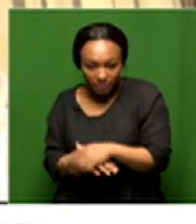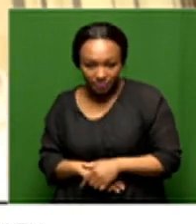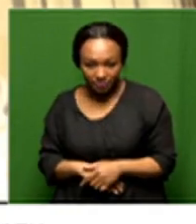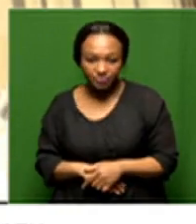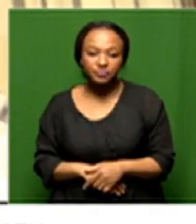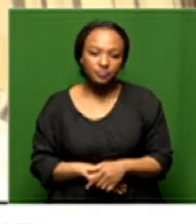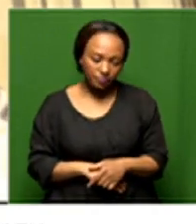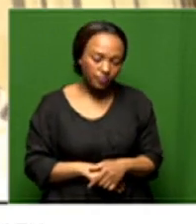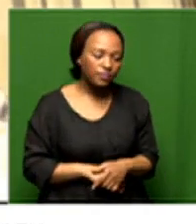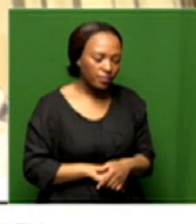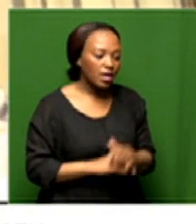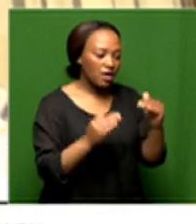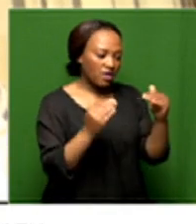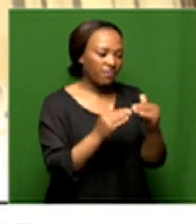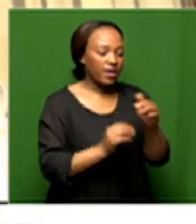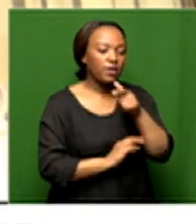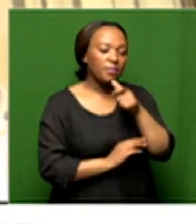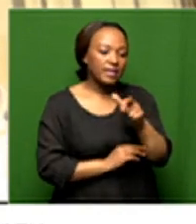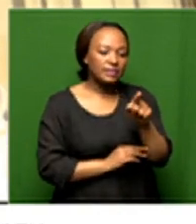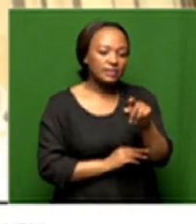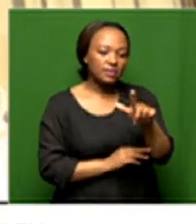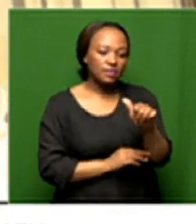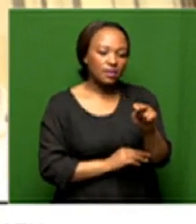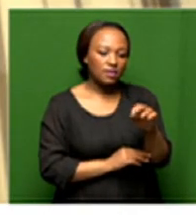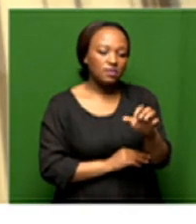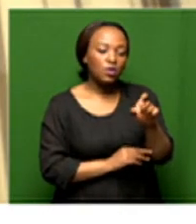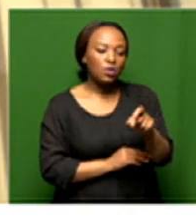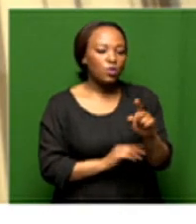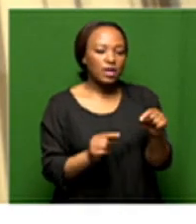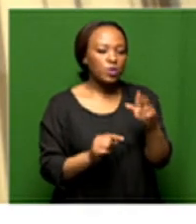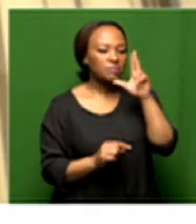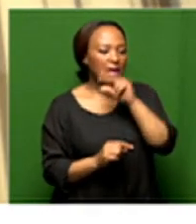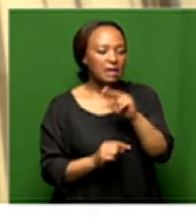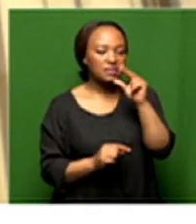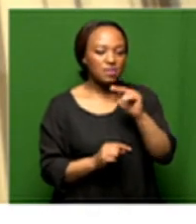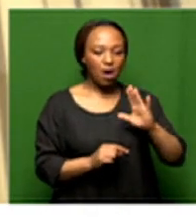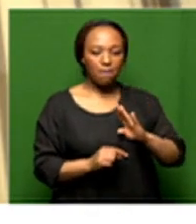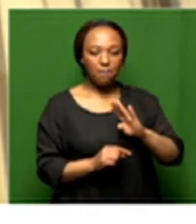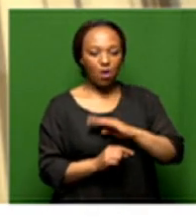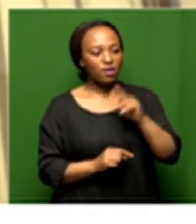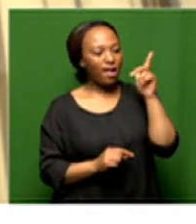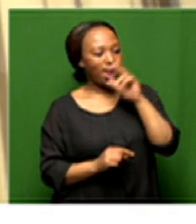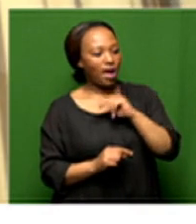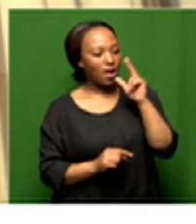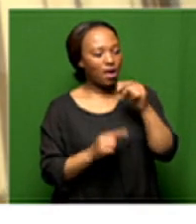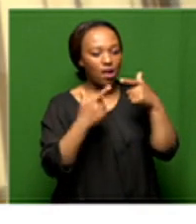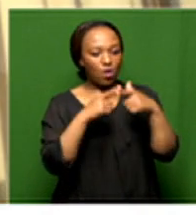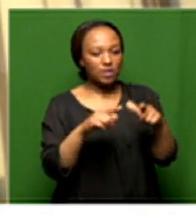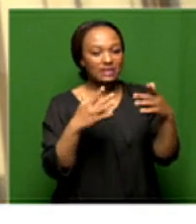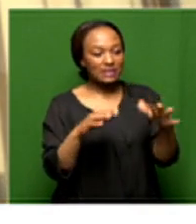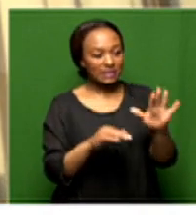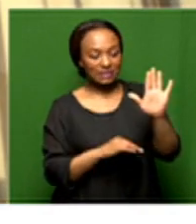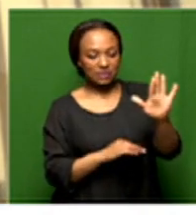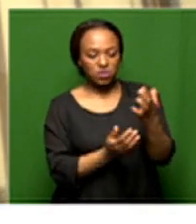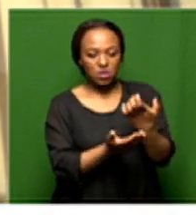comment earlier and i think i agree with you that we mustn't speak in high boardroom speak as you put it convoluted